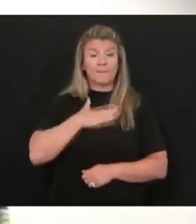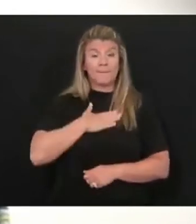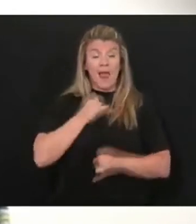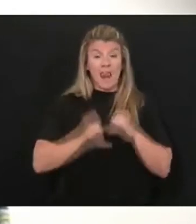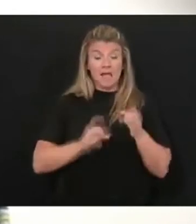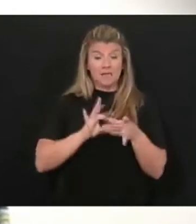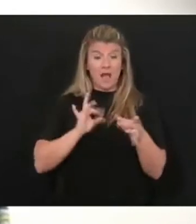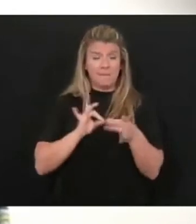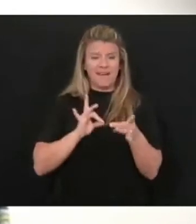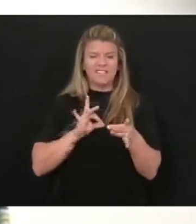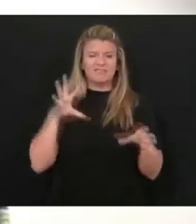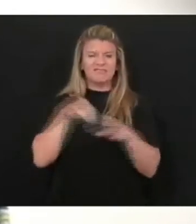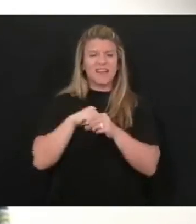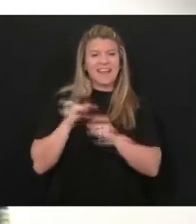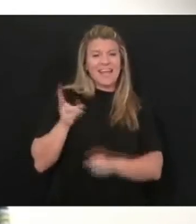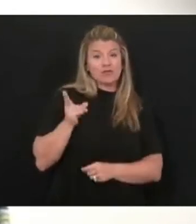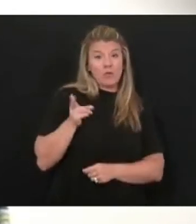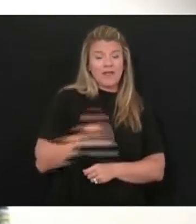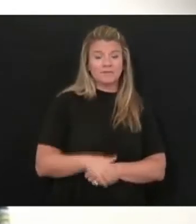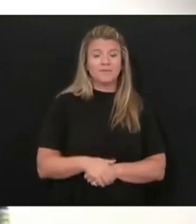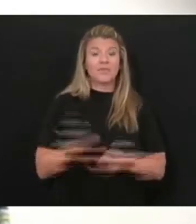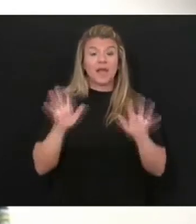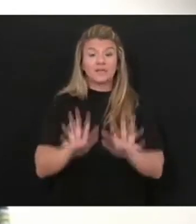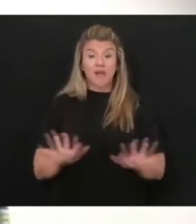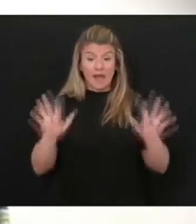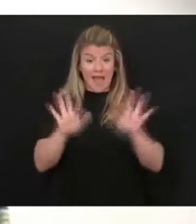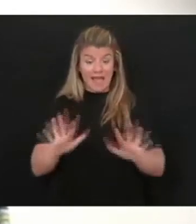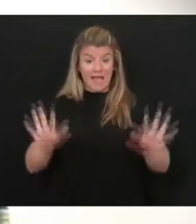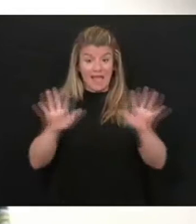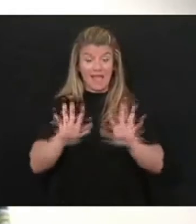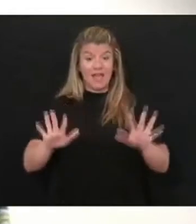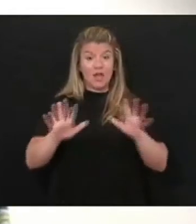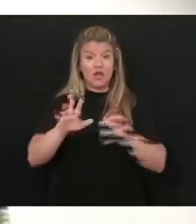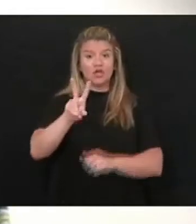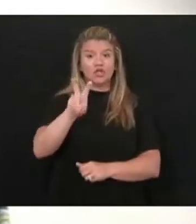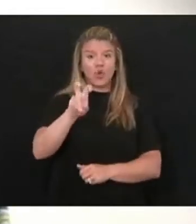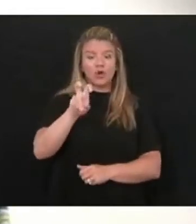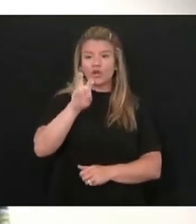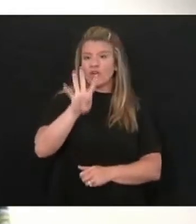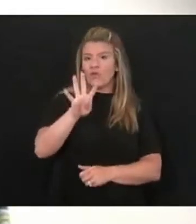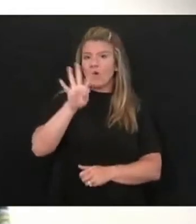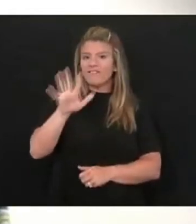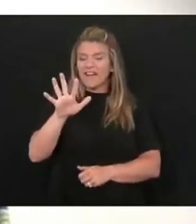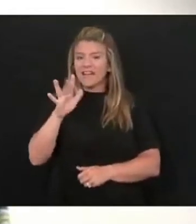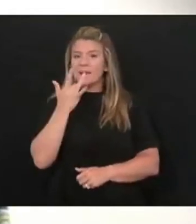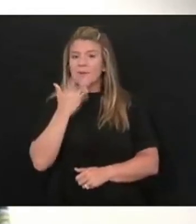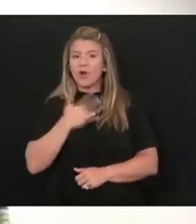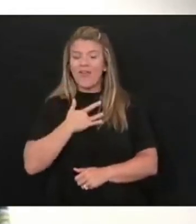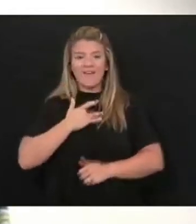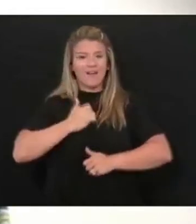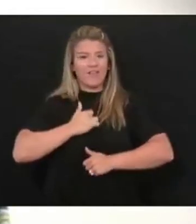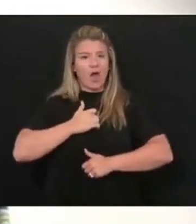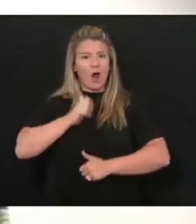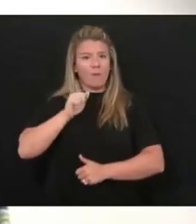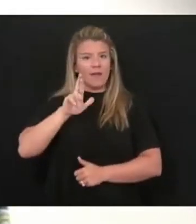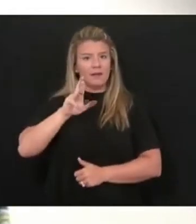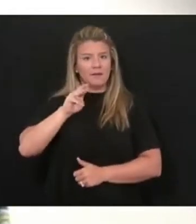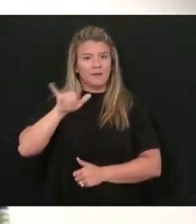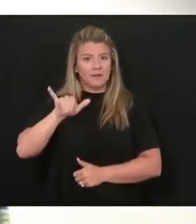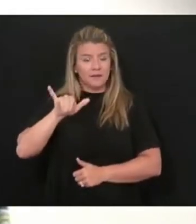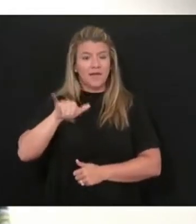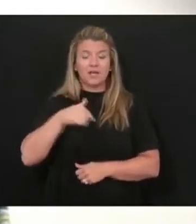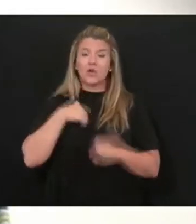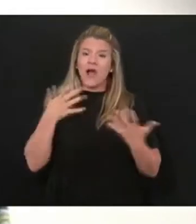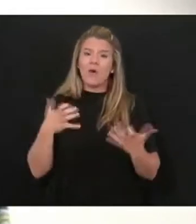of history. On Sunday is the 245th birthday of the Army. I want to remind